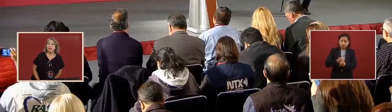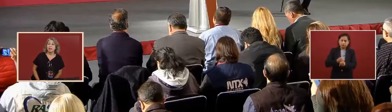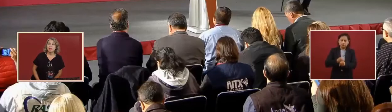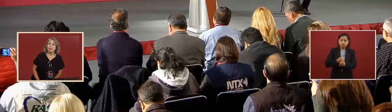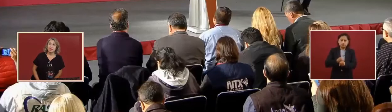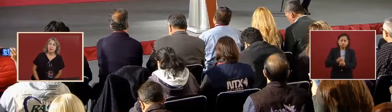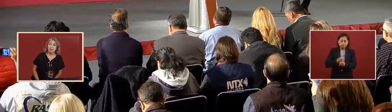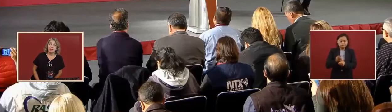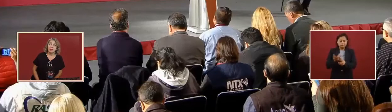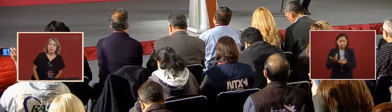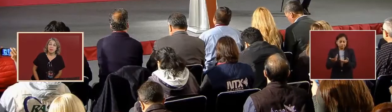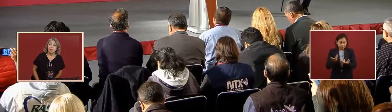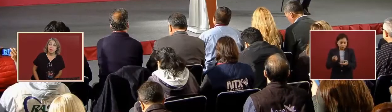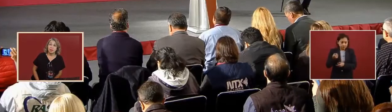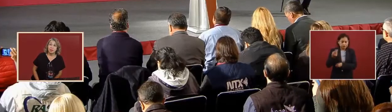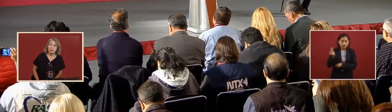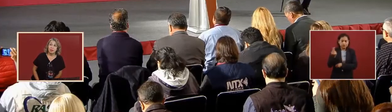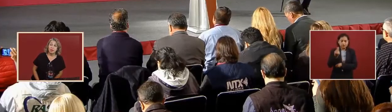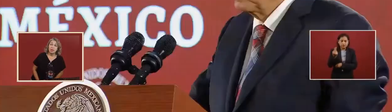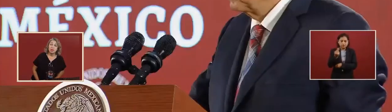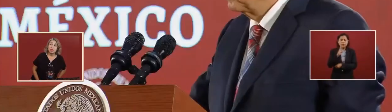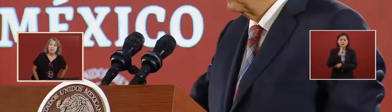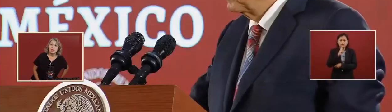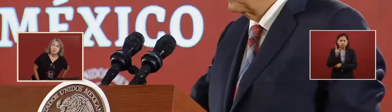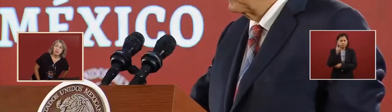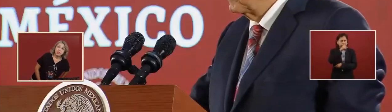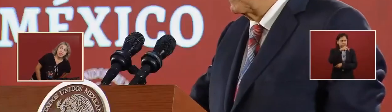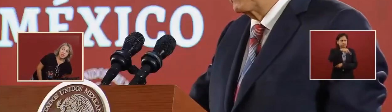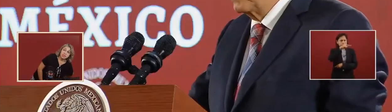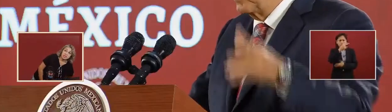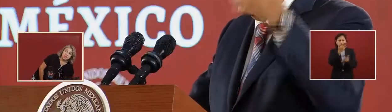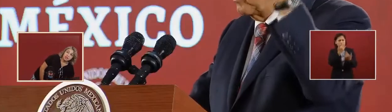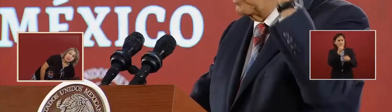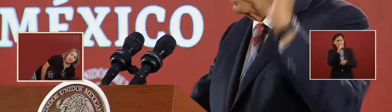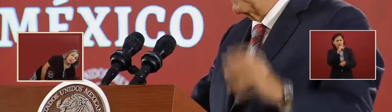you can do it on the southeast in